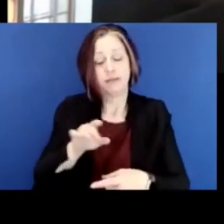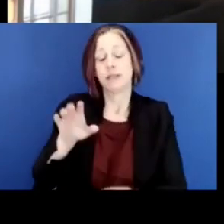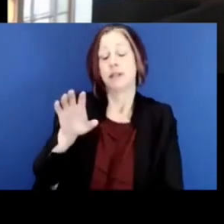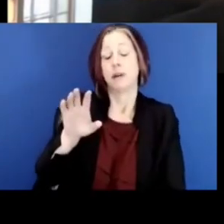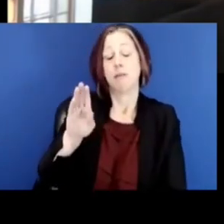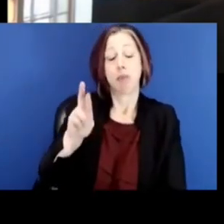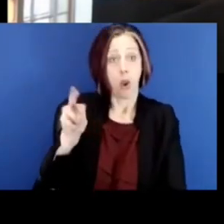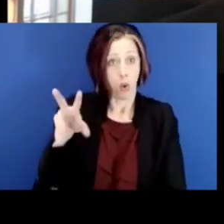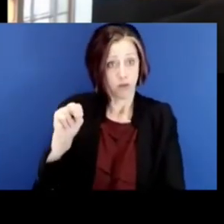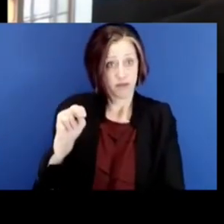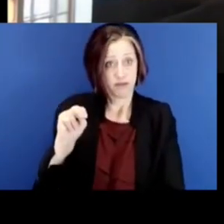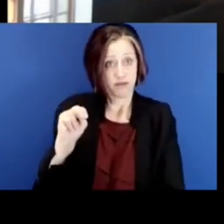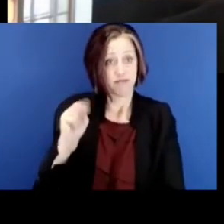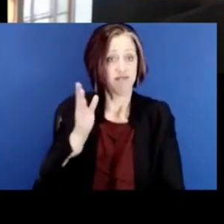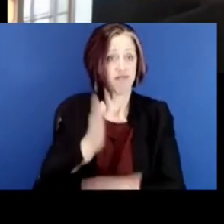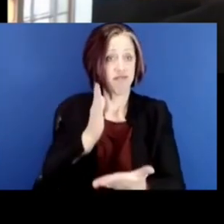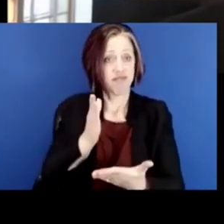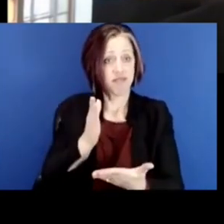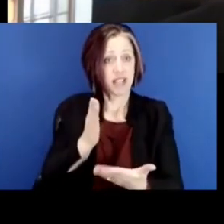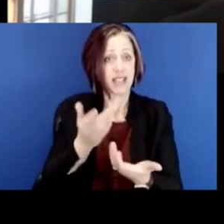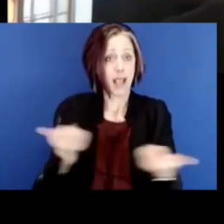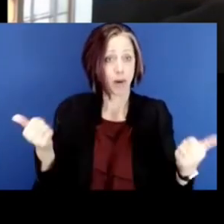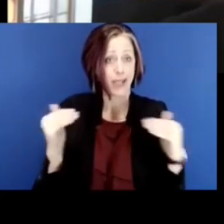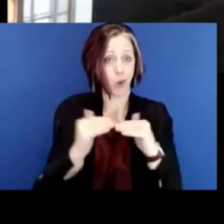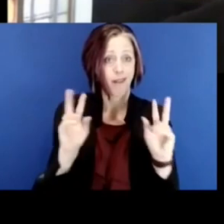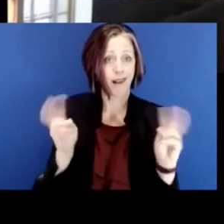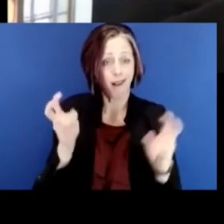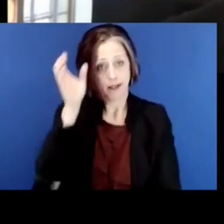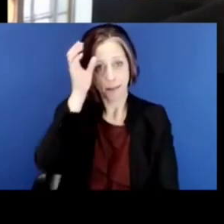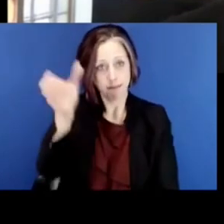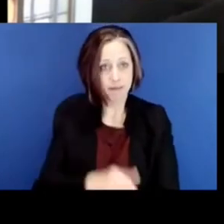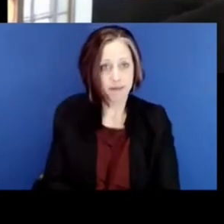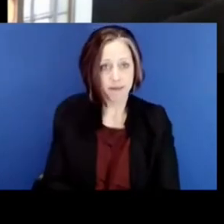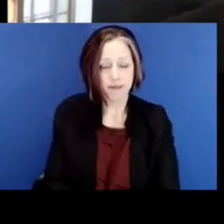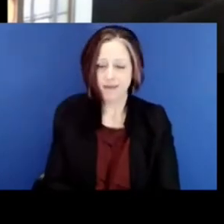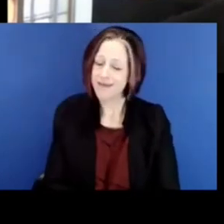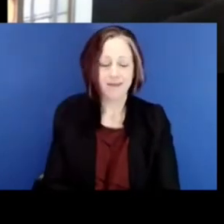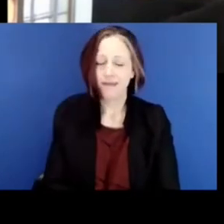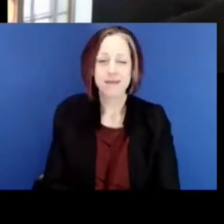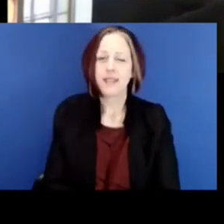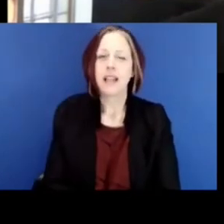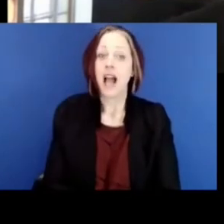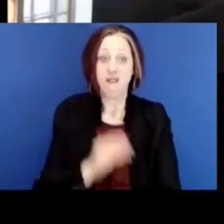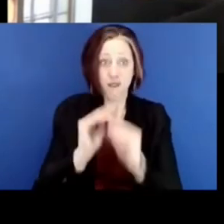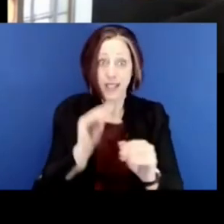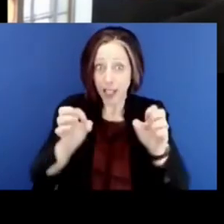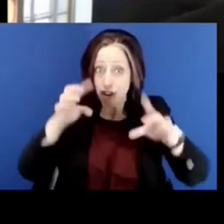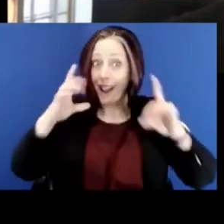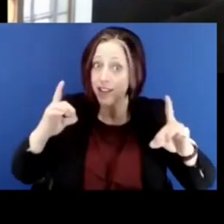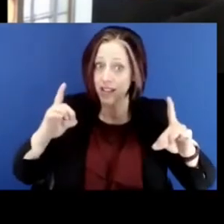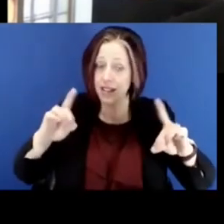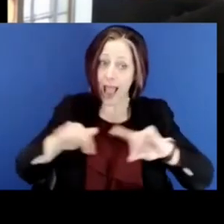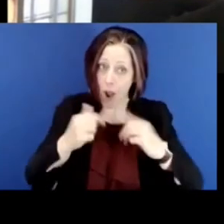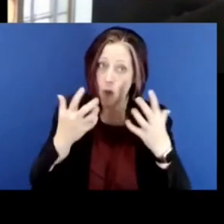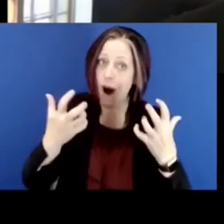this concept of separate but equal. And so it didn't fix education the way we all